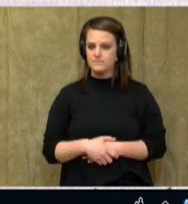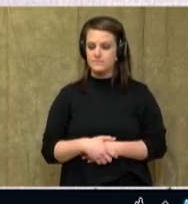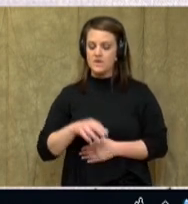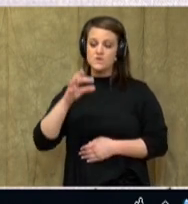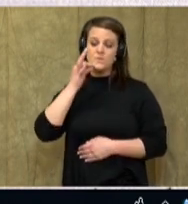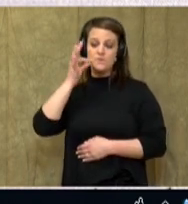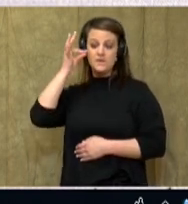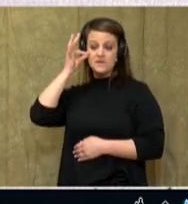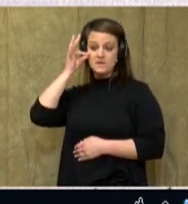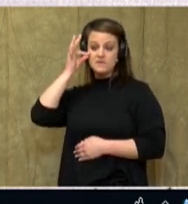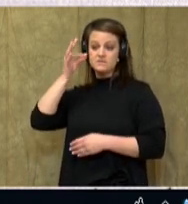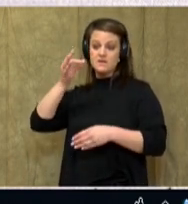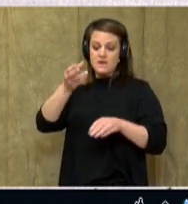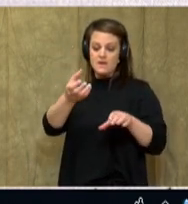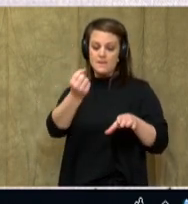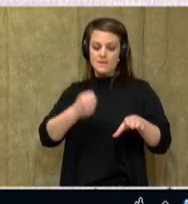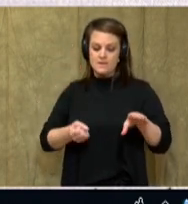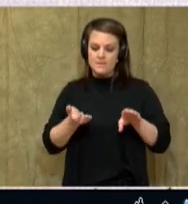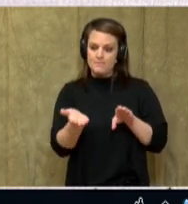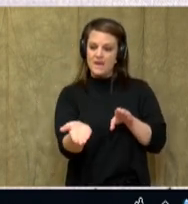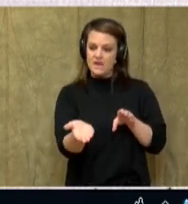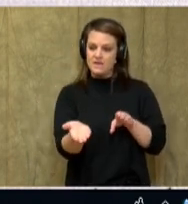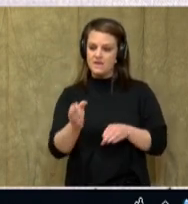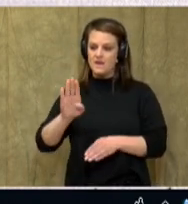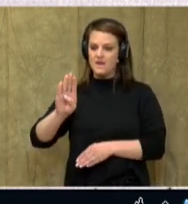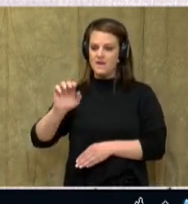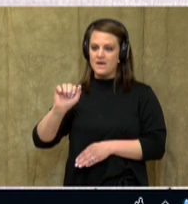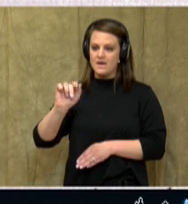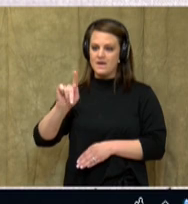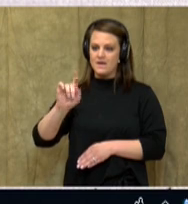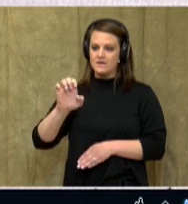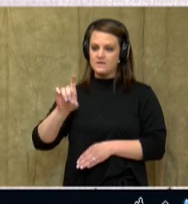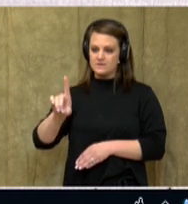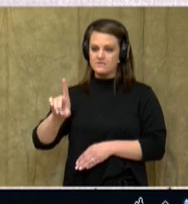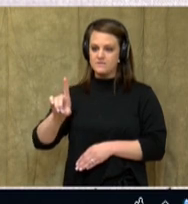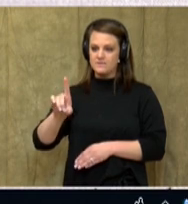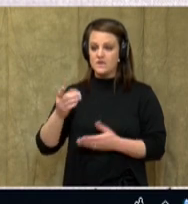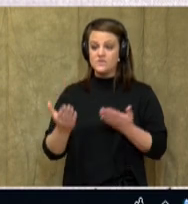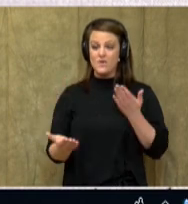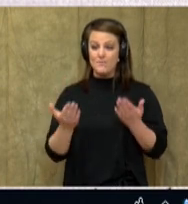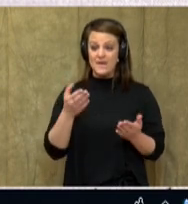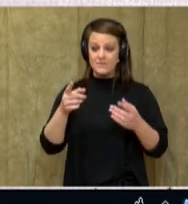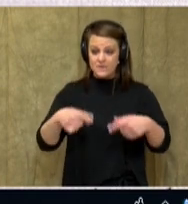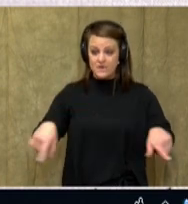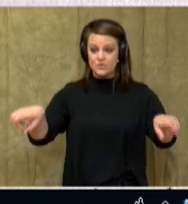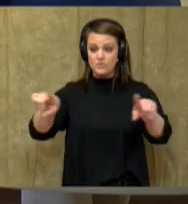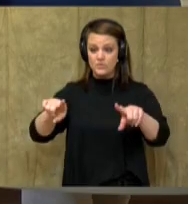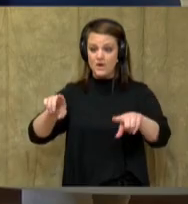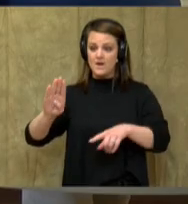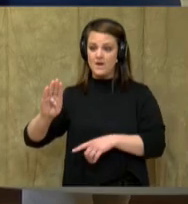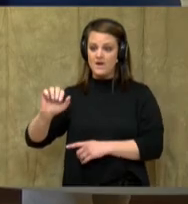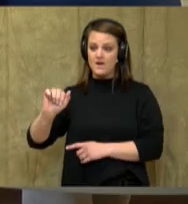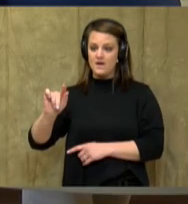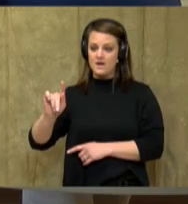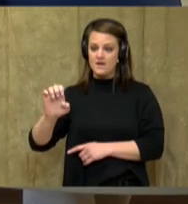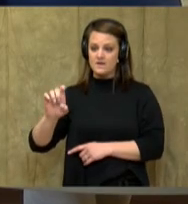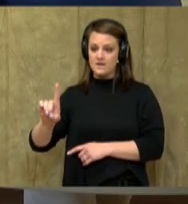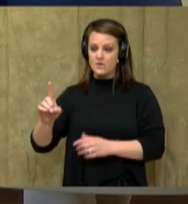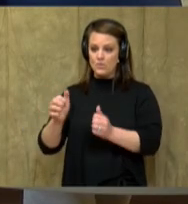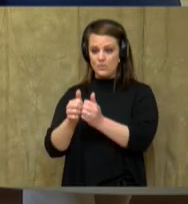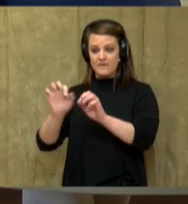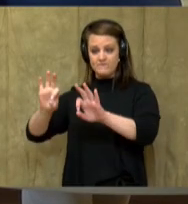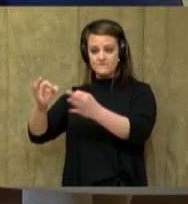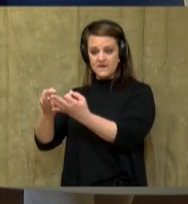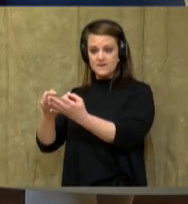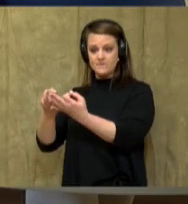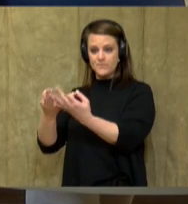Native Americans baked food. And boys and girls, you may be baking things at home with your family